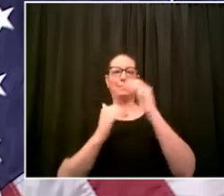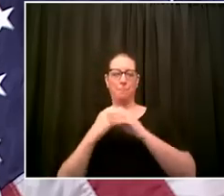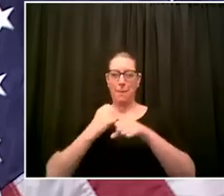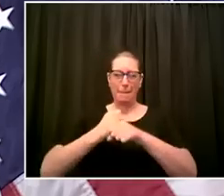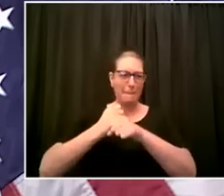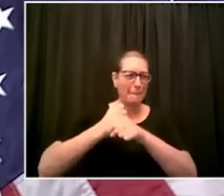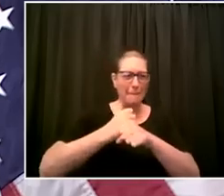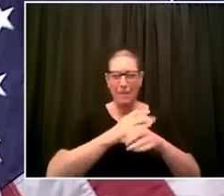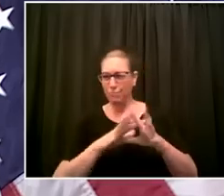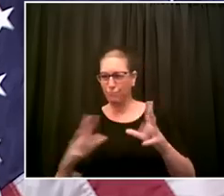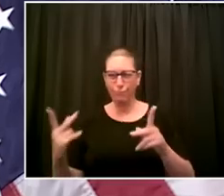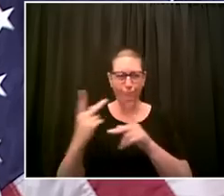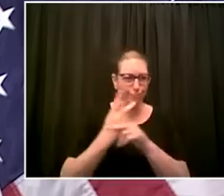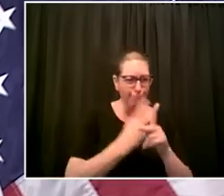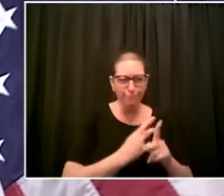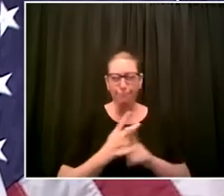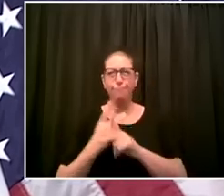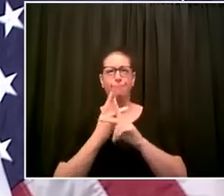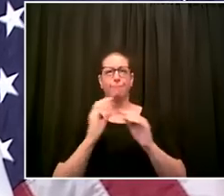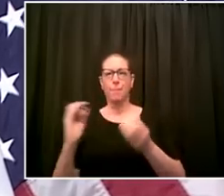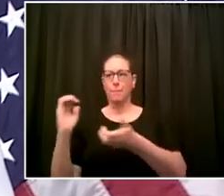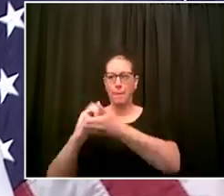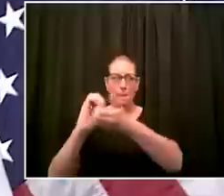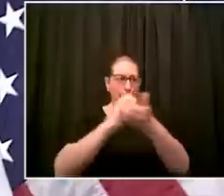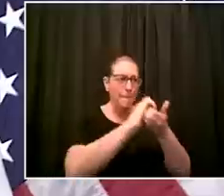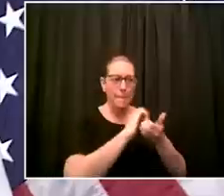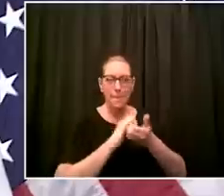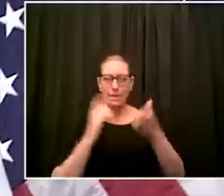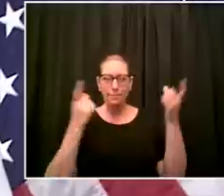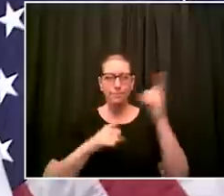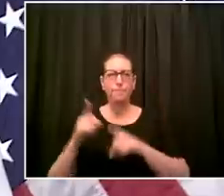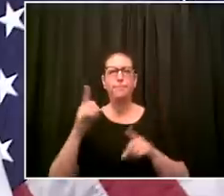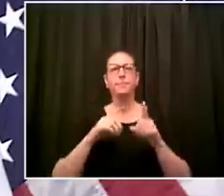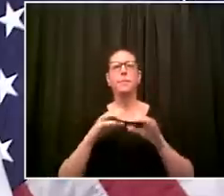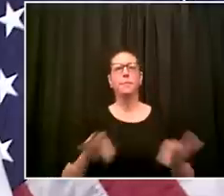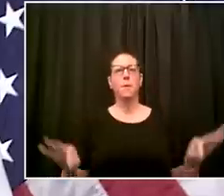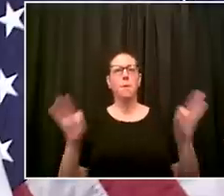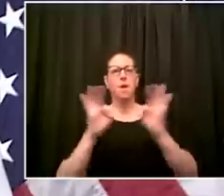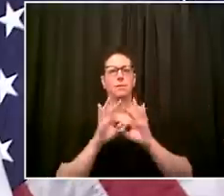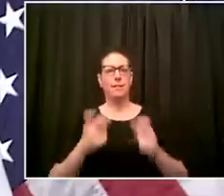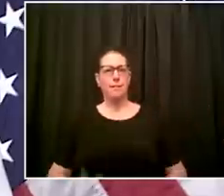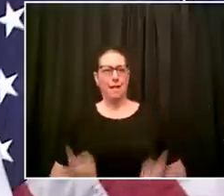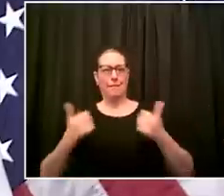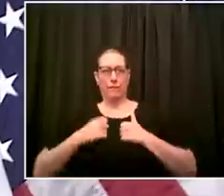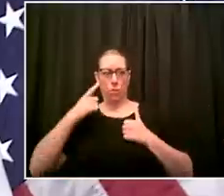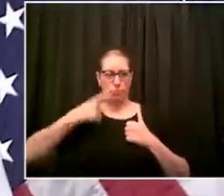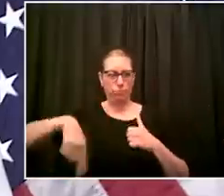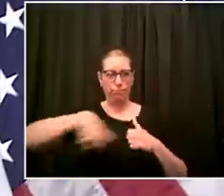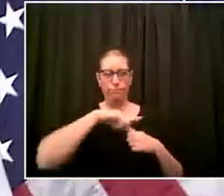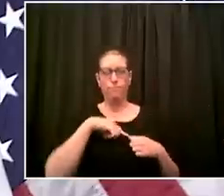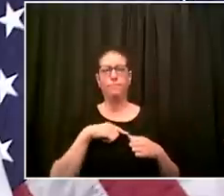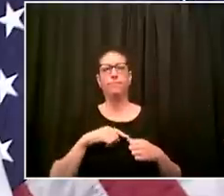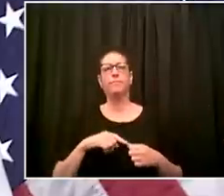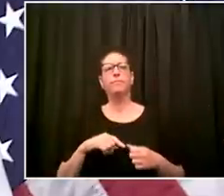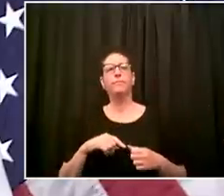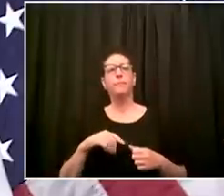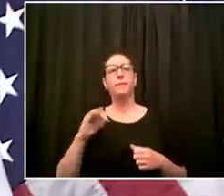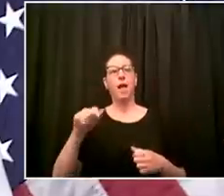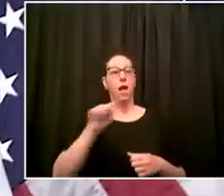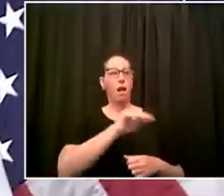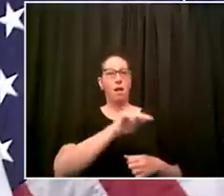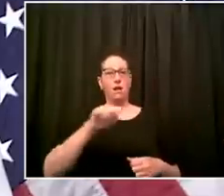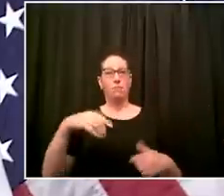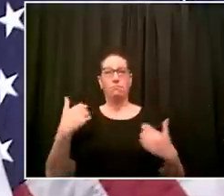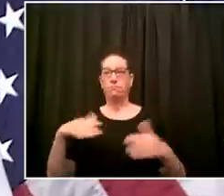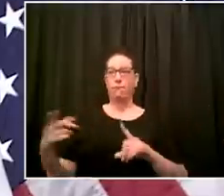our own supplies and equipment right here in new york city these are all firsts they're not necessarily first we ever would have wanted but they're first that say